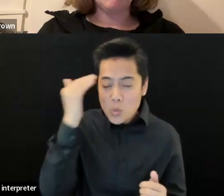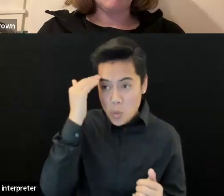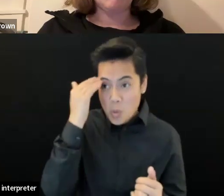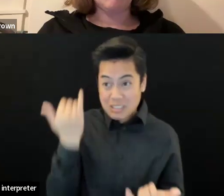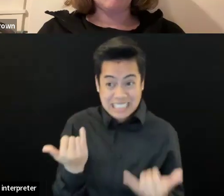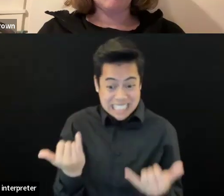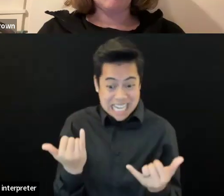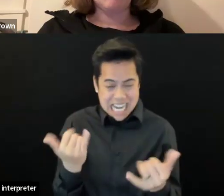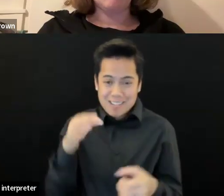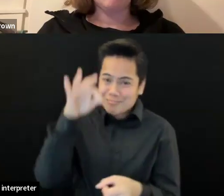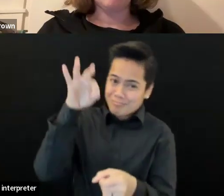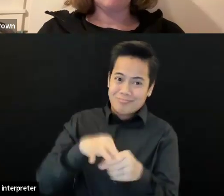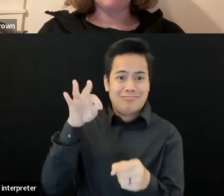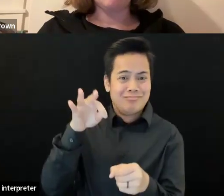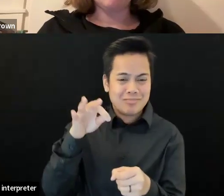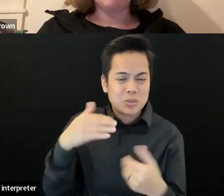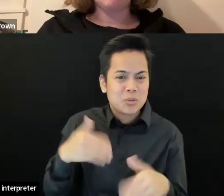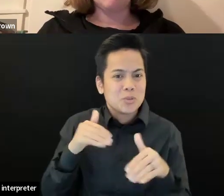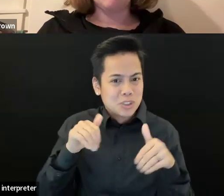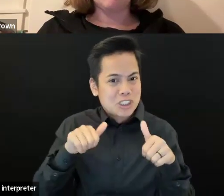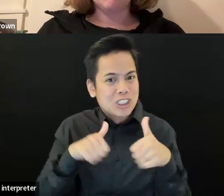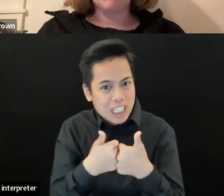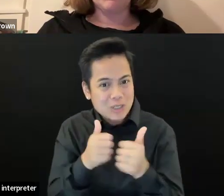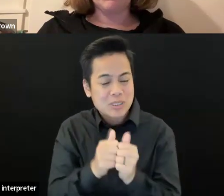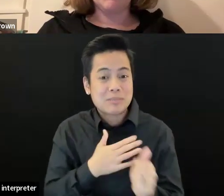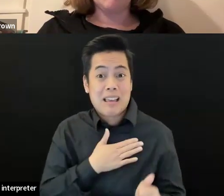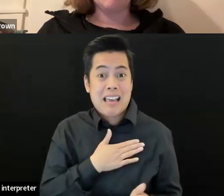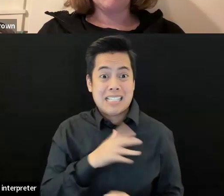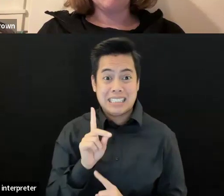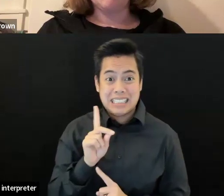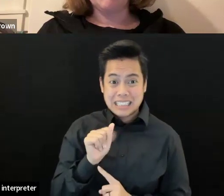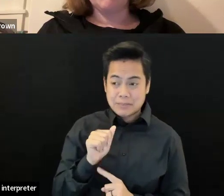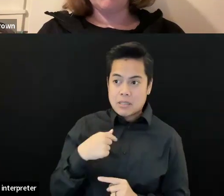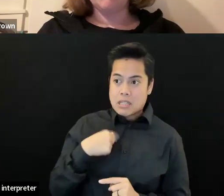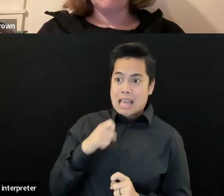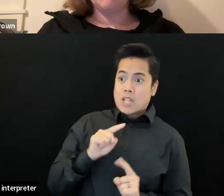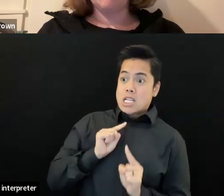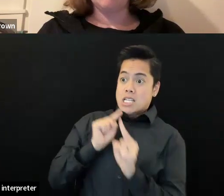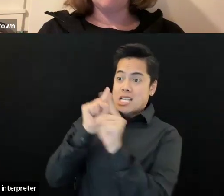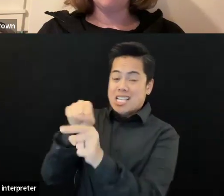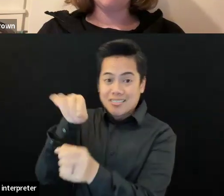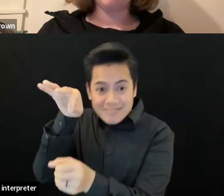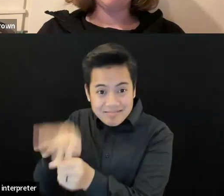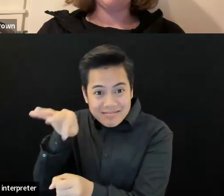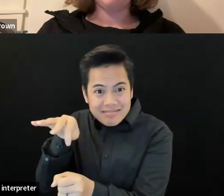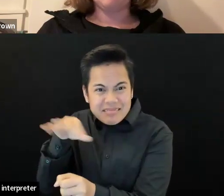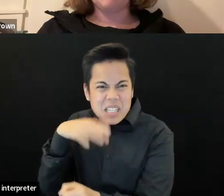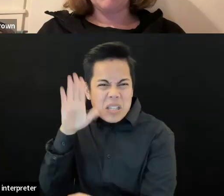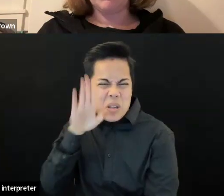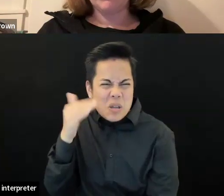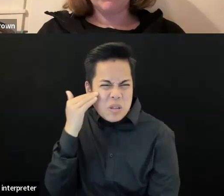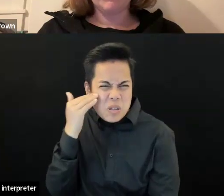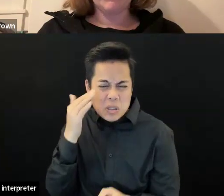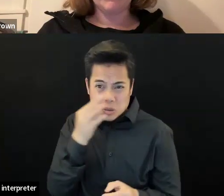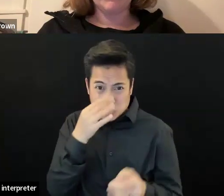challenging with my disabilities getting to the polls. I actually just got back and I think this meeting's about to end. I had to rush back here. Um, I